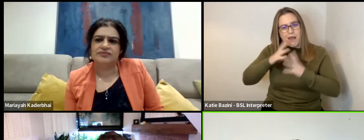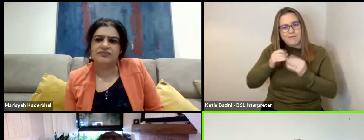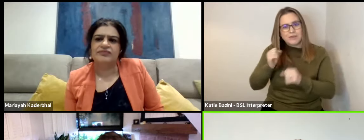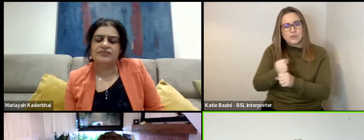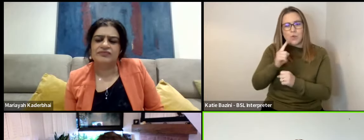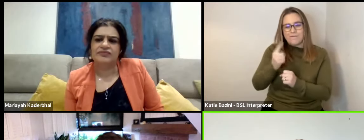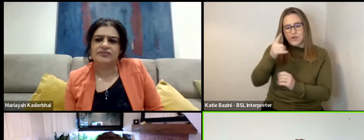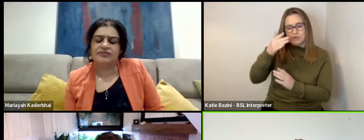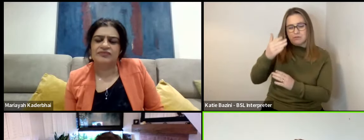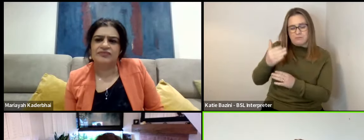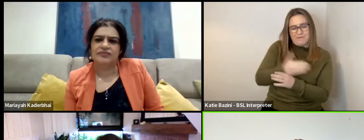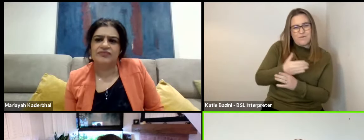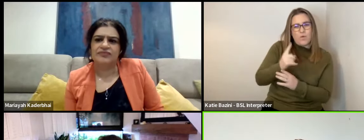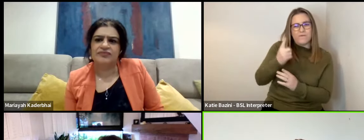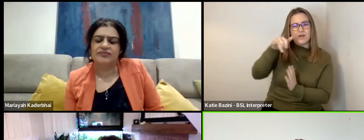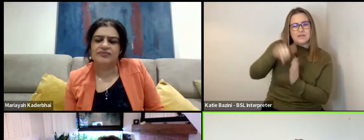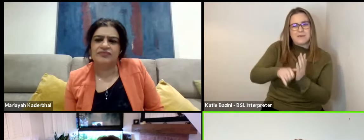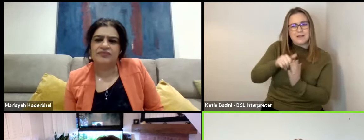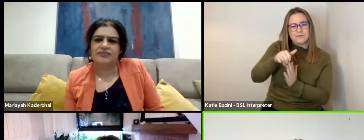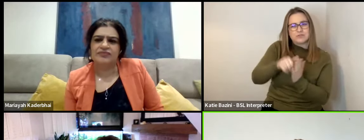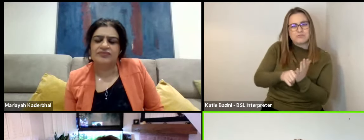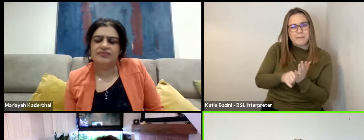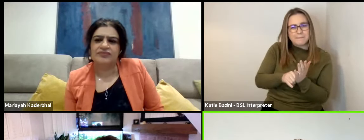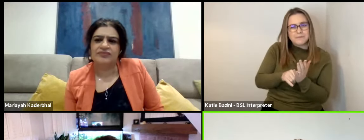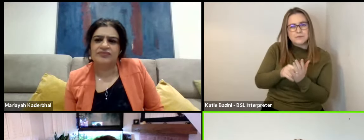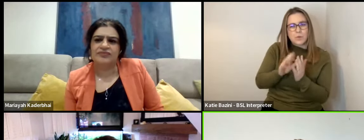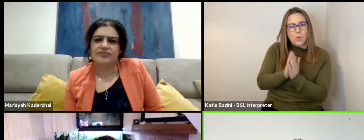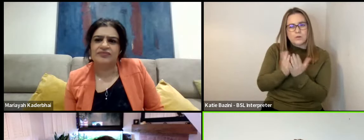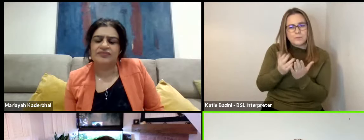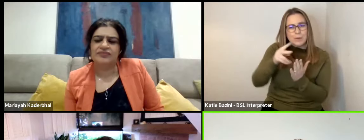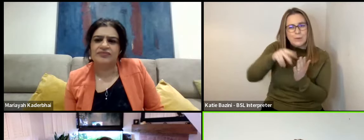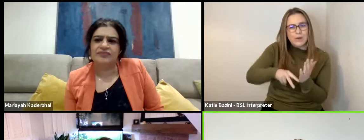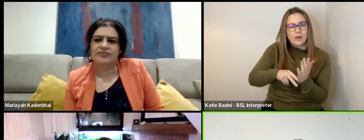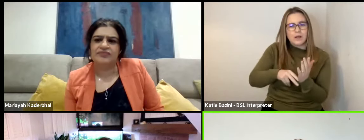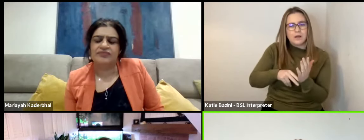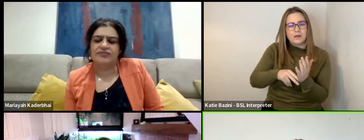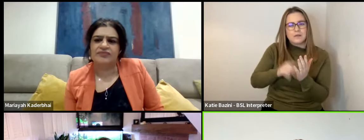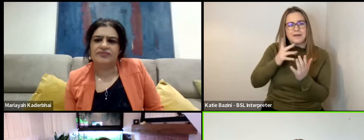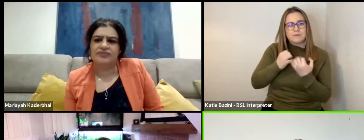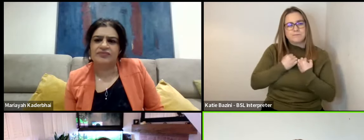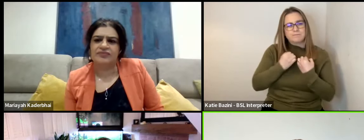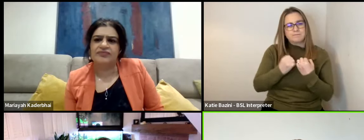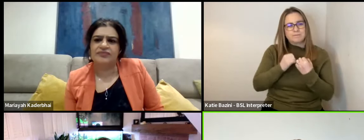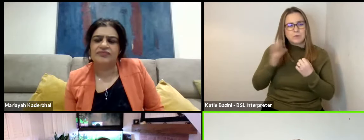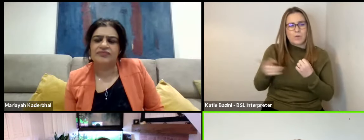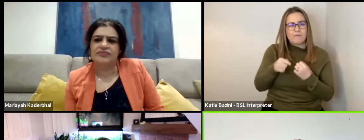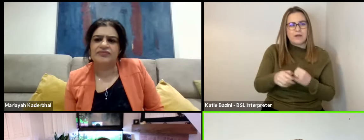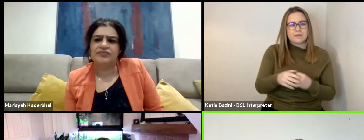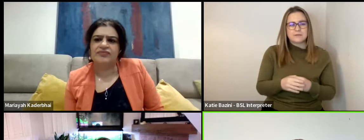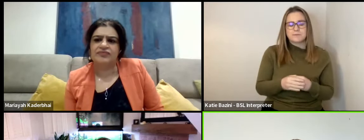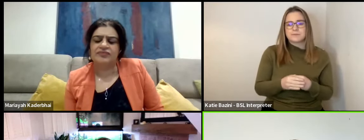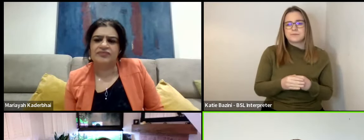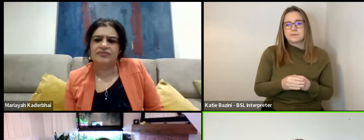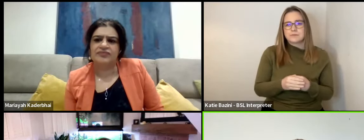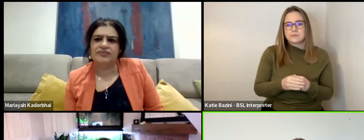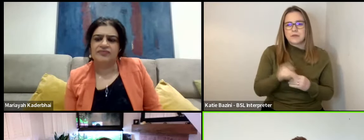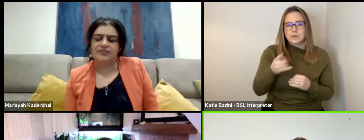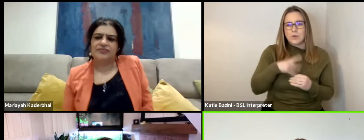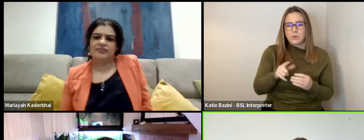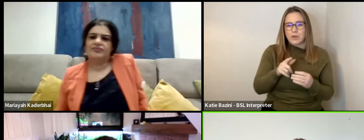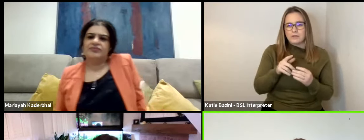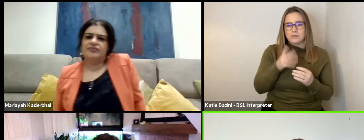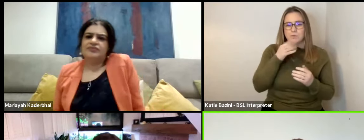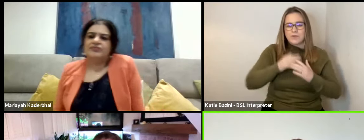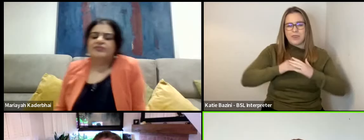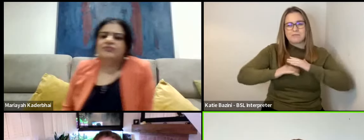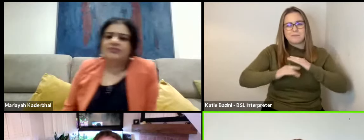or the script. That's the stuff that kind of you want to bring as the subtext or just a